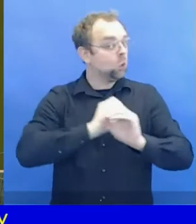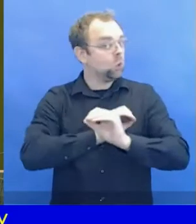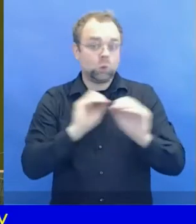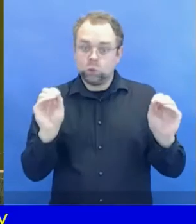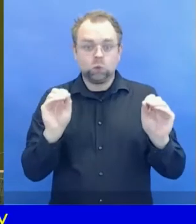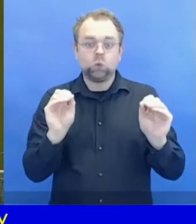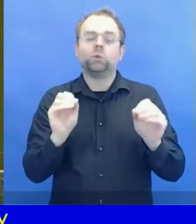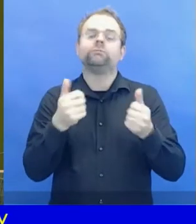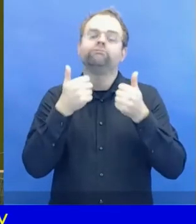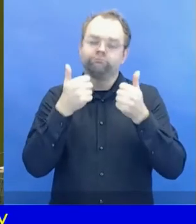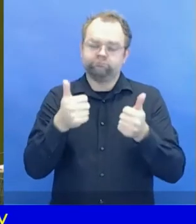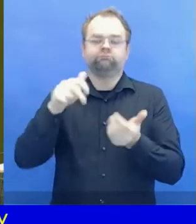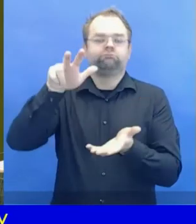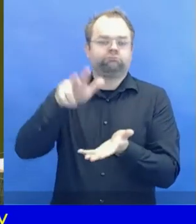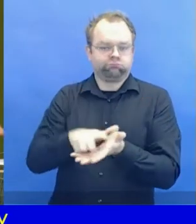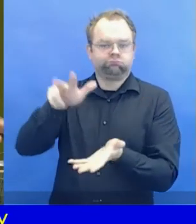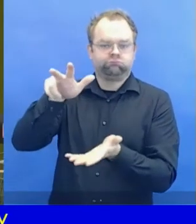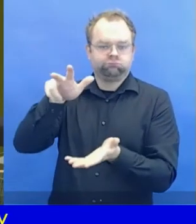I will now